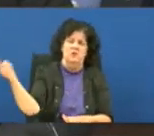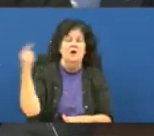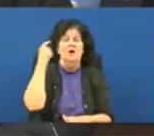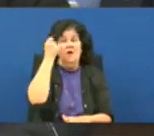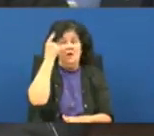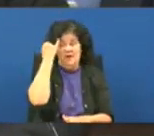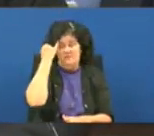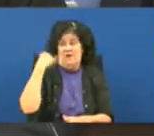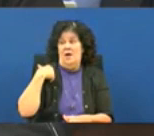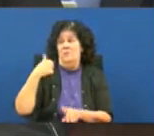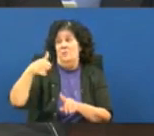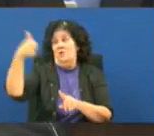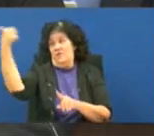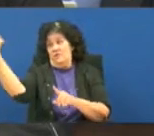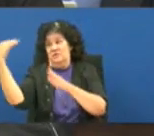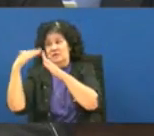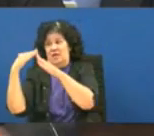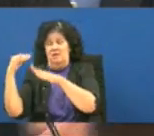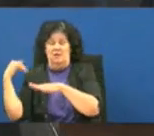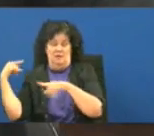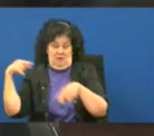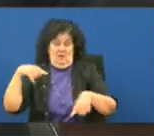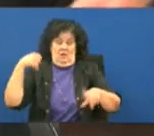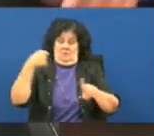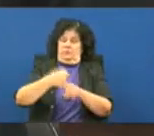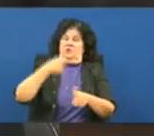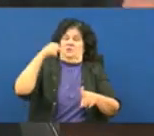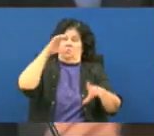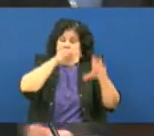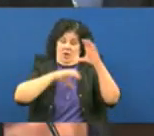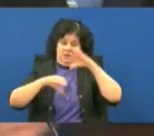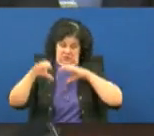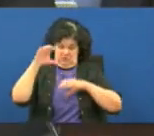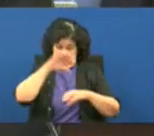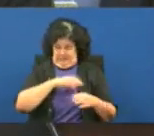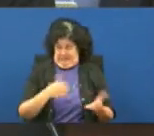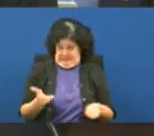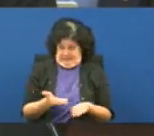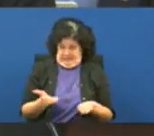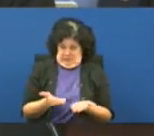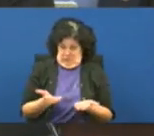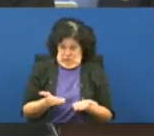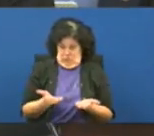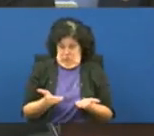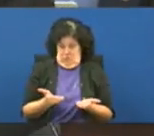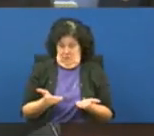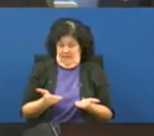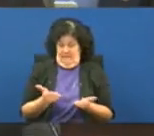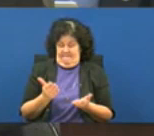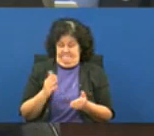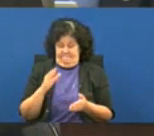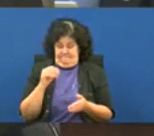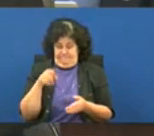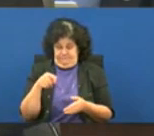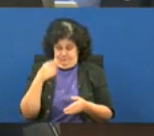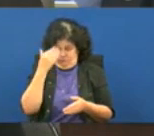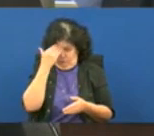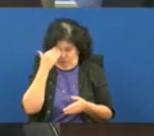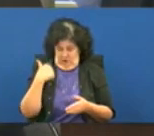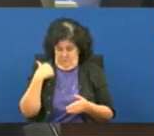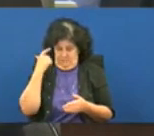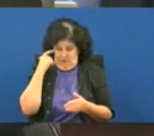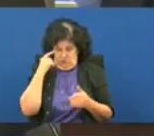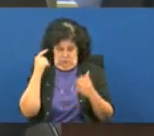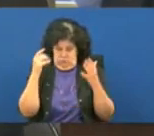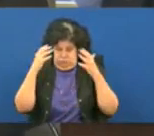it if i'm from livingston and something happens to me at the 10-12 split in east baton rouge parish and y'all figure i have a mental breakdown